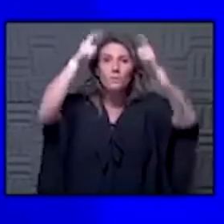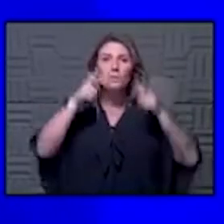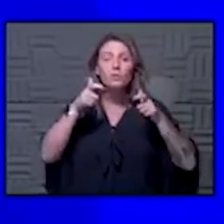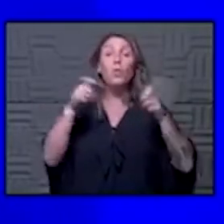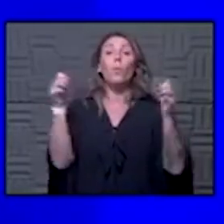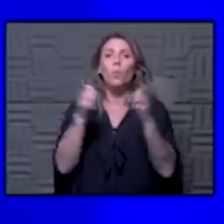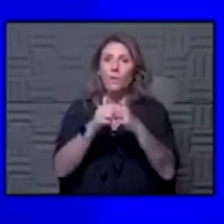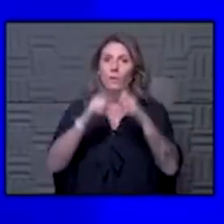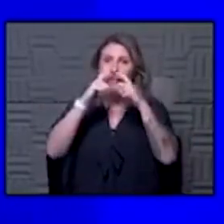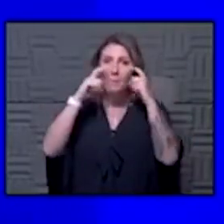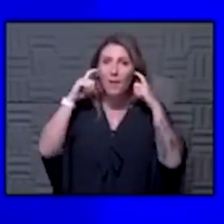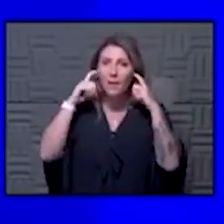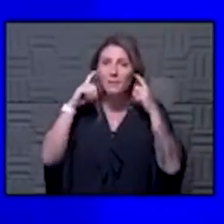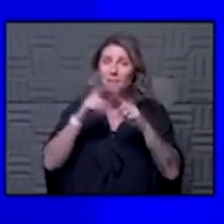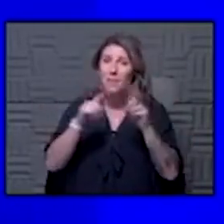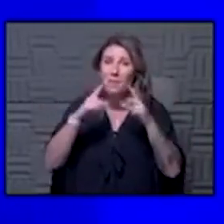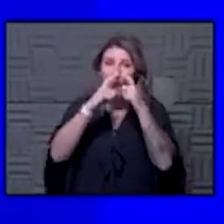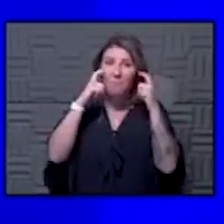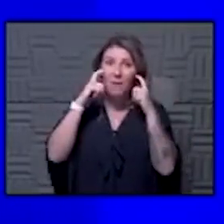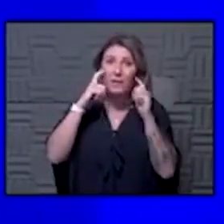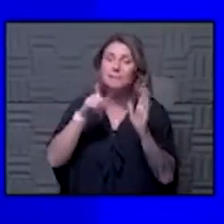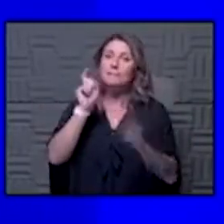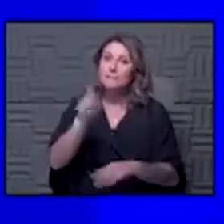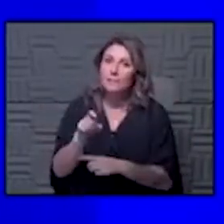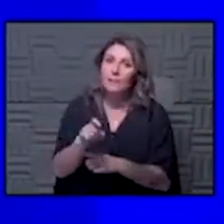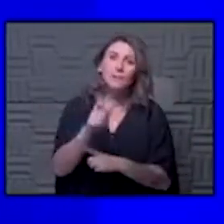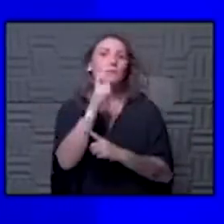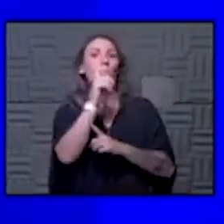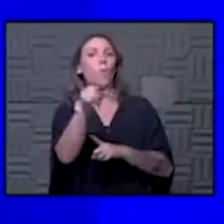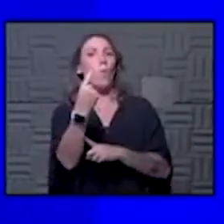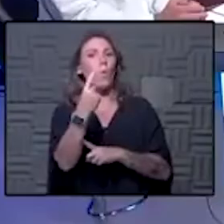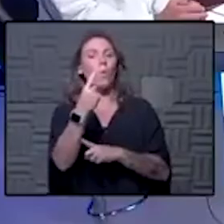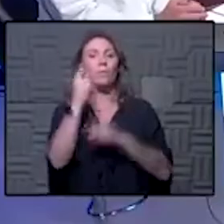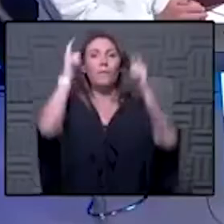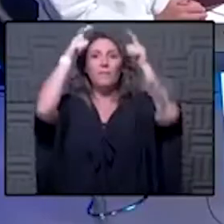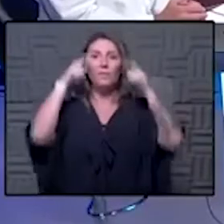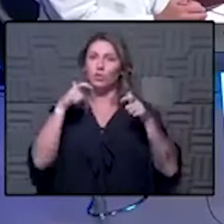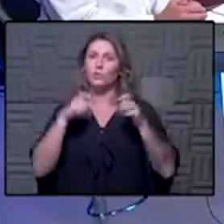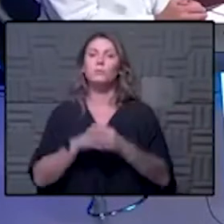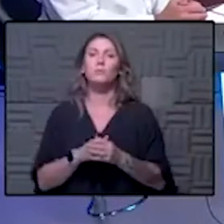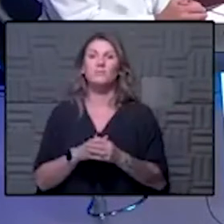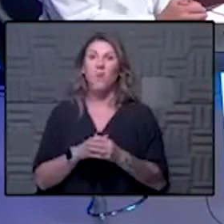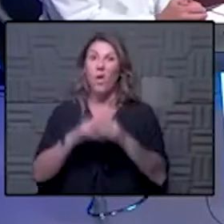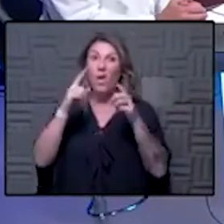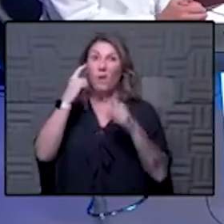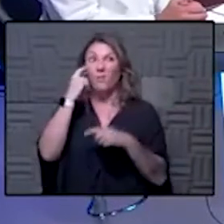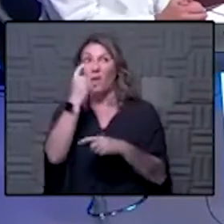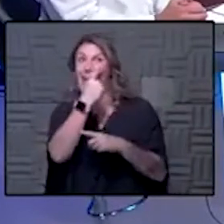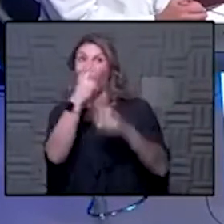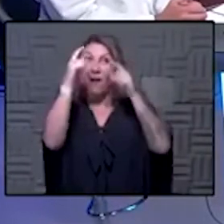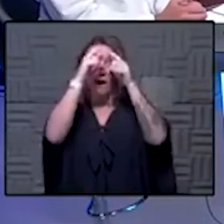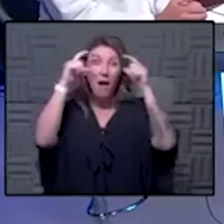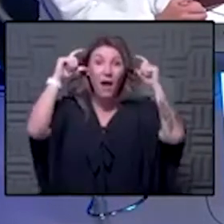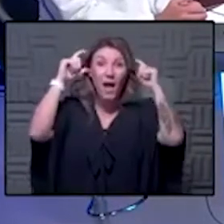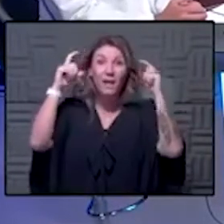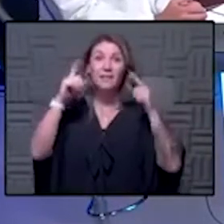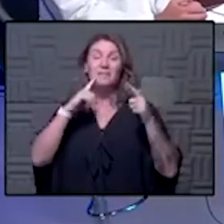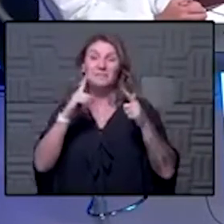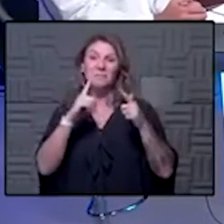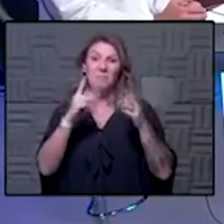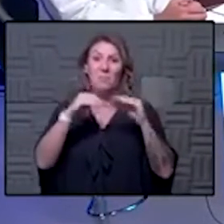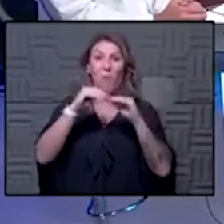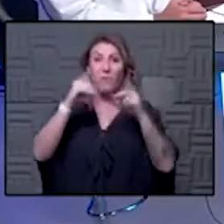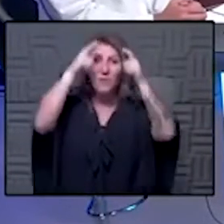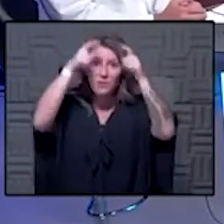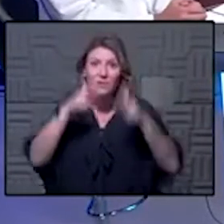along with the mask but the mask is a necessity not just having the face shield. Yeah I would almost say goggles are more important than worrying about the services right now. I wore my